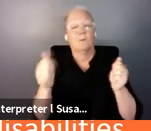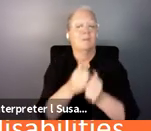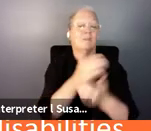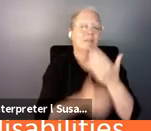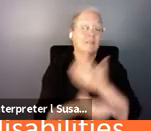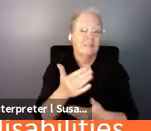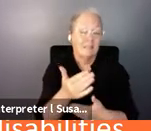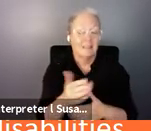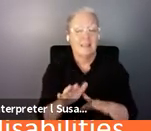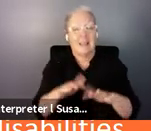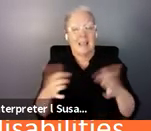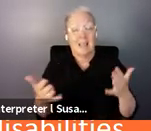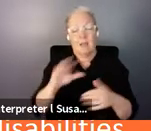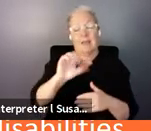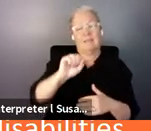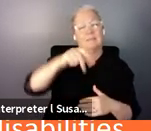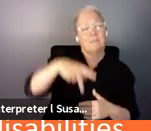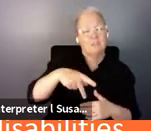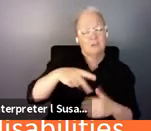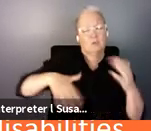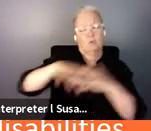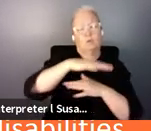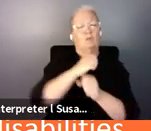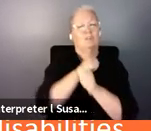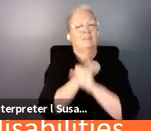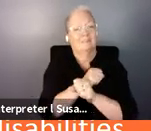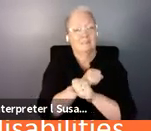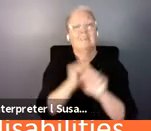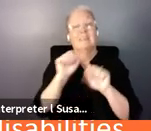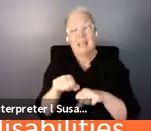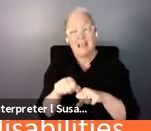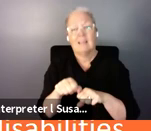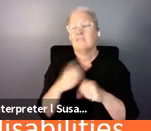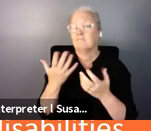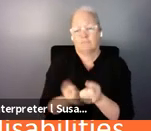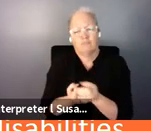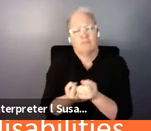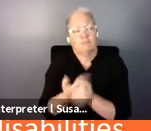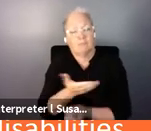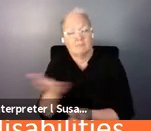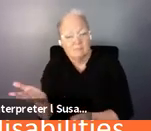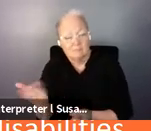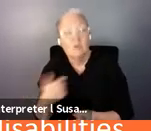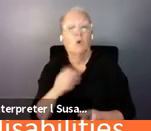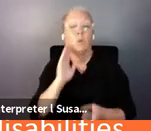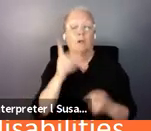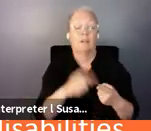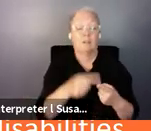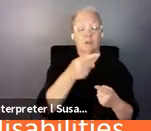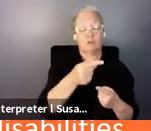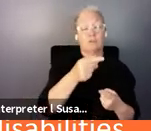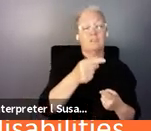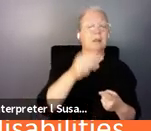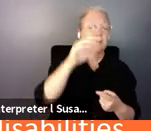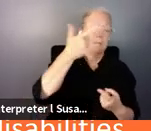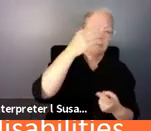social protection can finance and support these essential services. We'll be diving into issues around gender in relation to the care